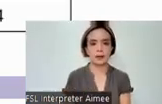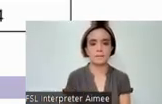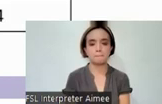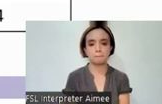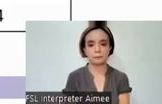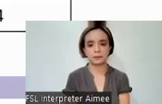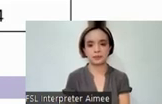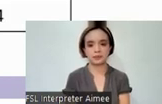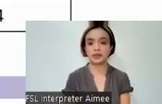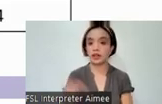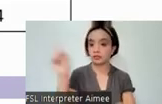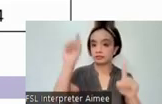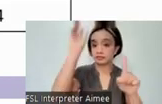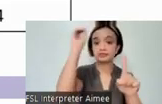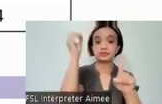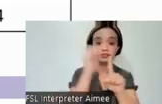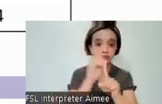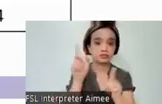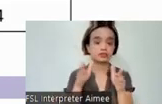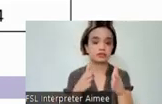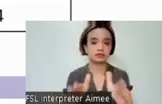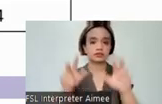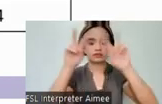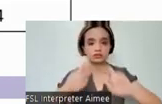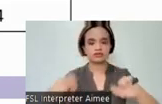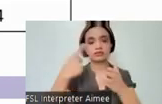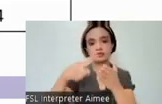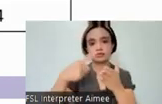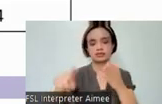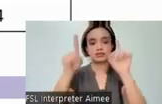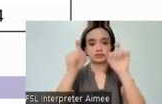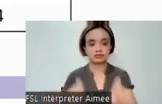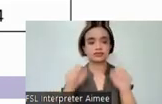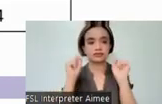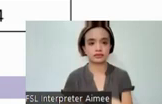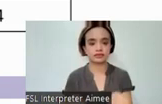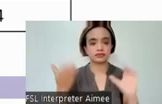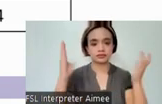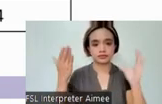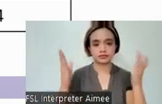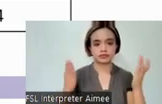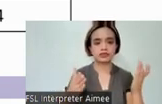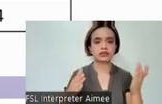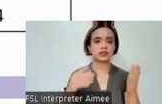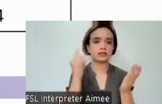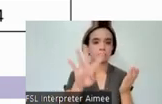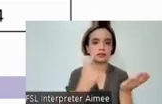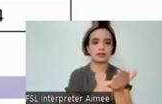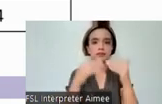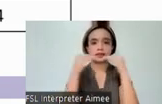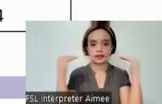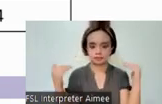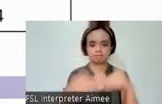The objective of the one-way analysis of variance was to check if the test item could differentiate the four grade levels in terms of their